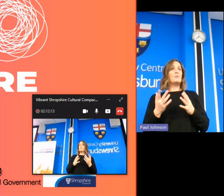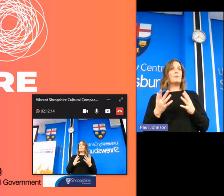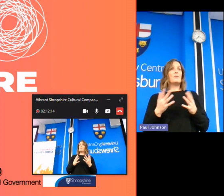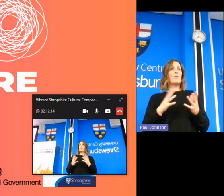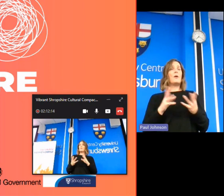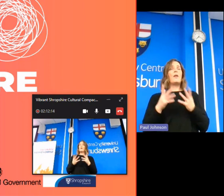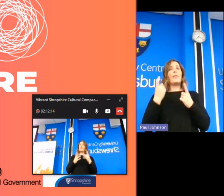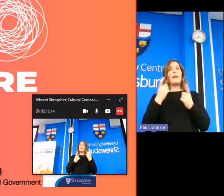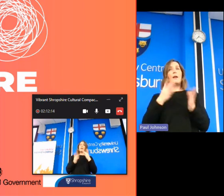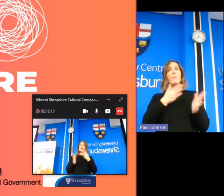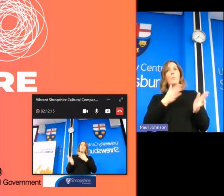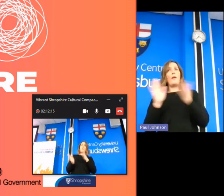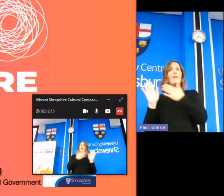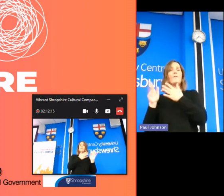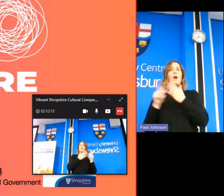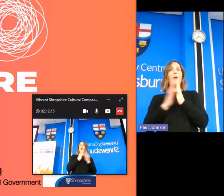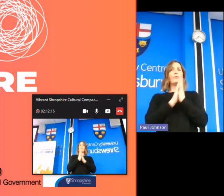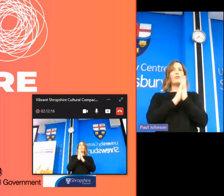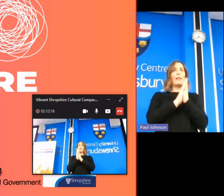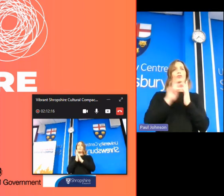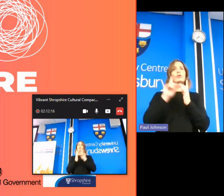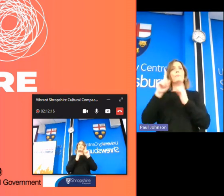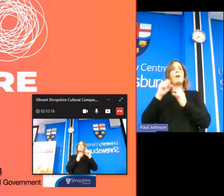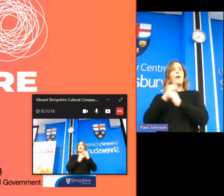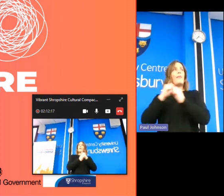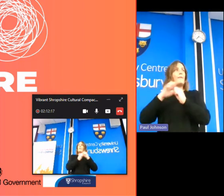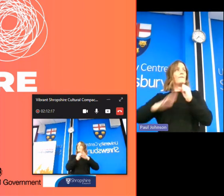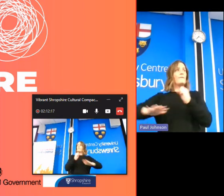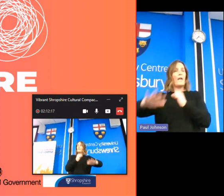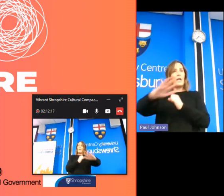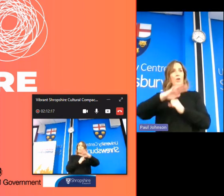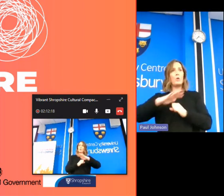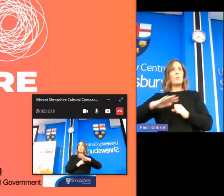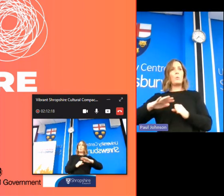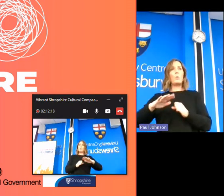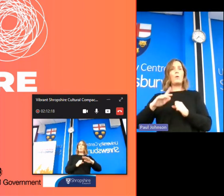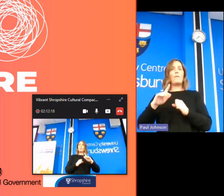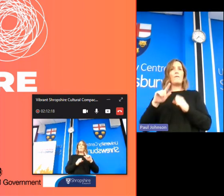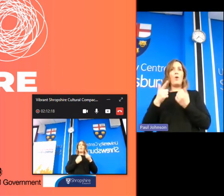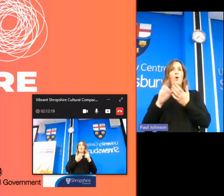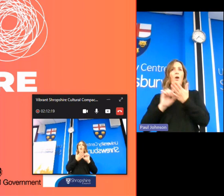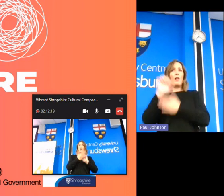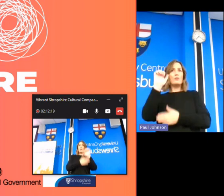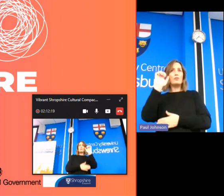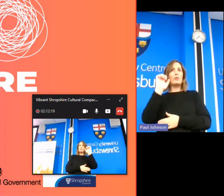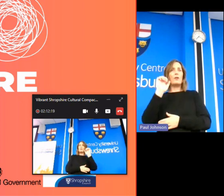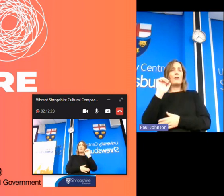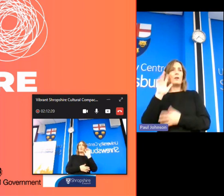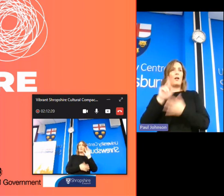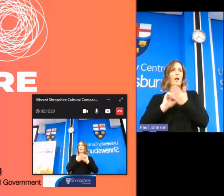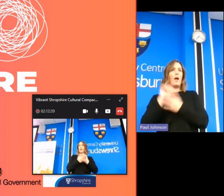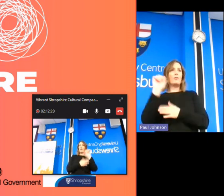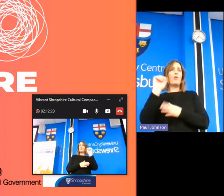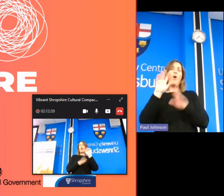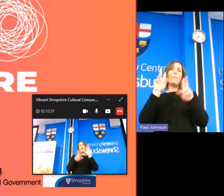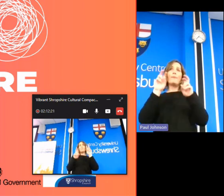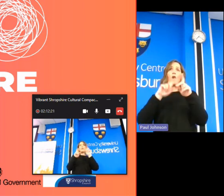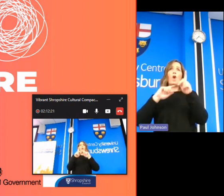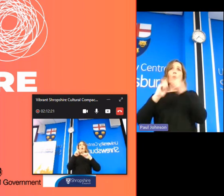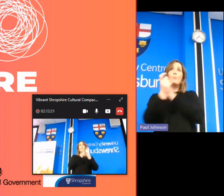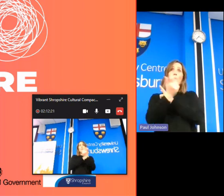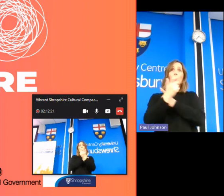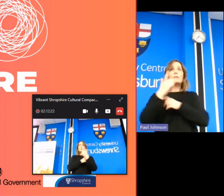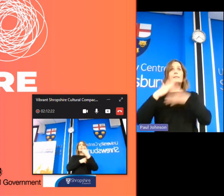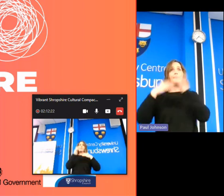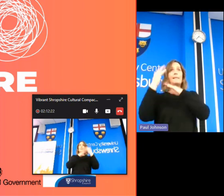kind of you just trying to use events more as people found virtual cultural buildings community buildings that's what i'm